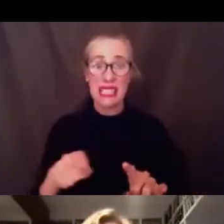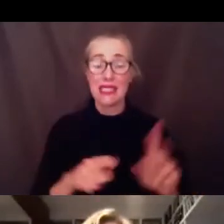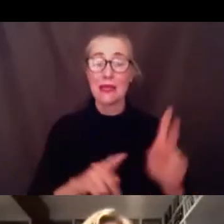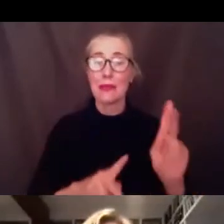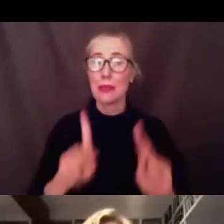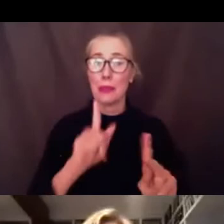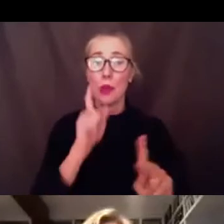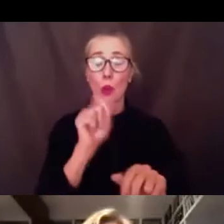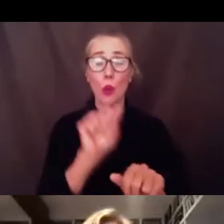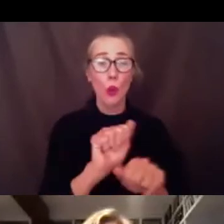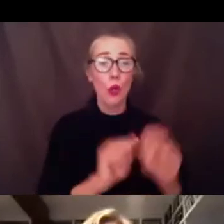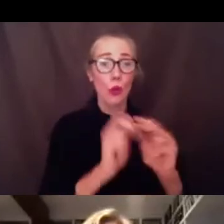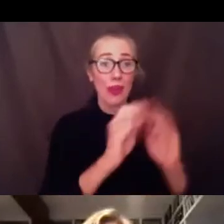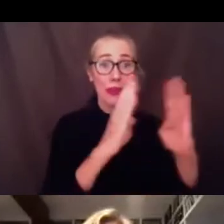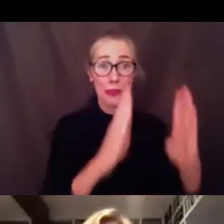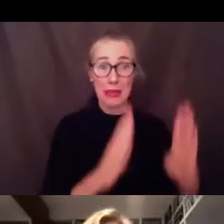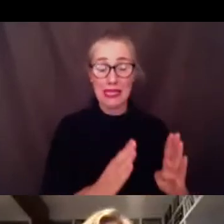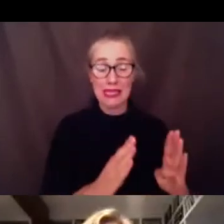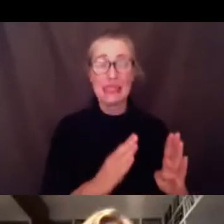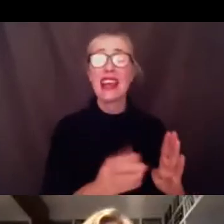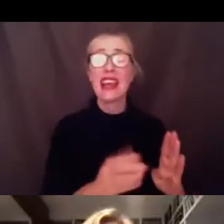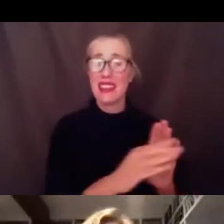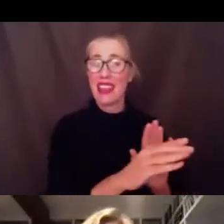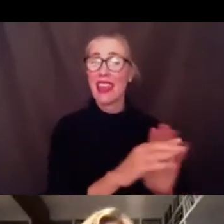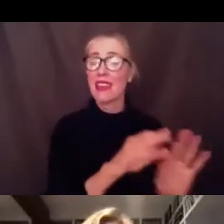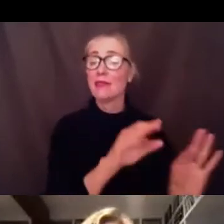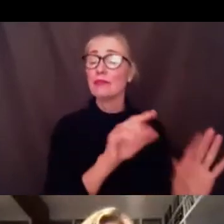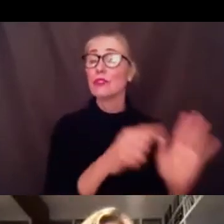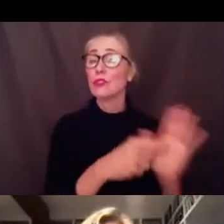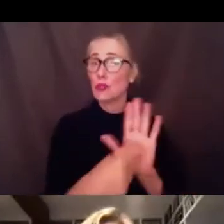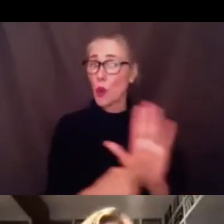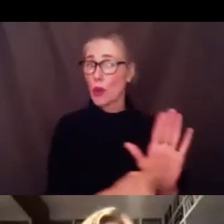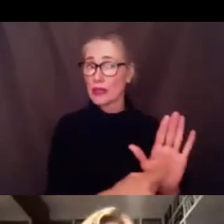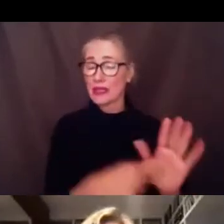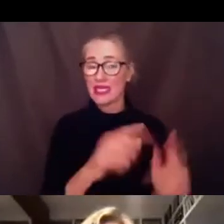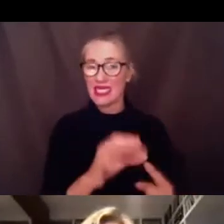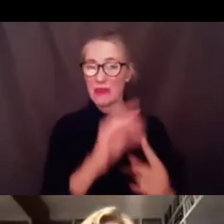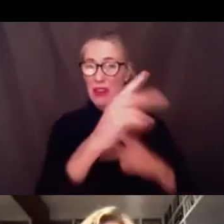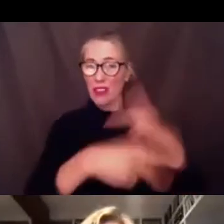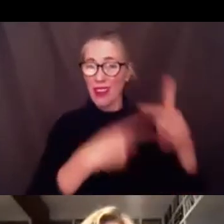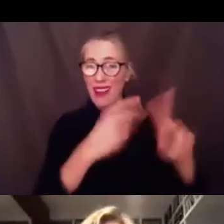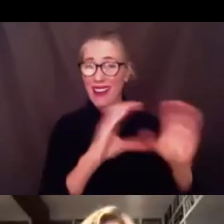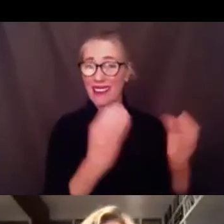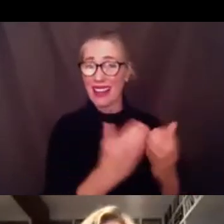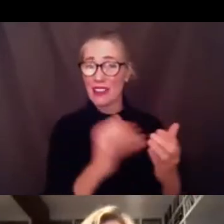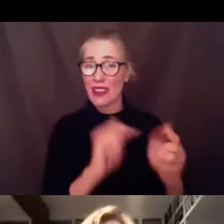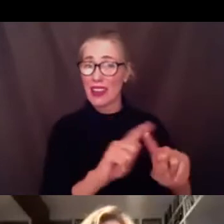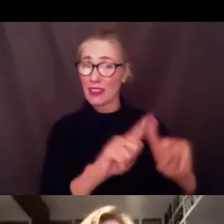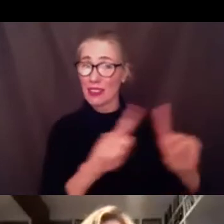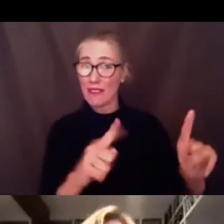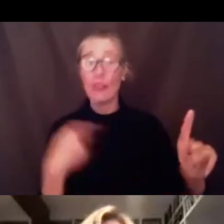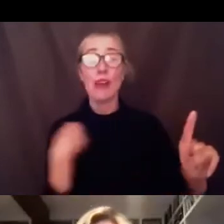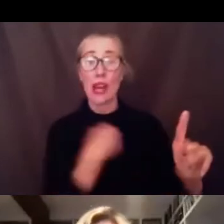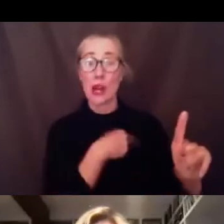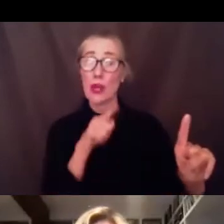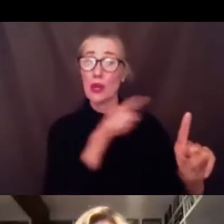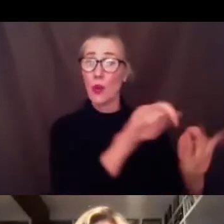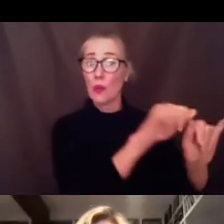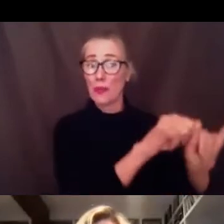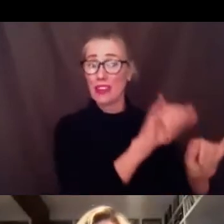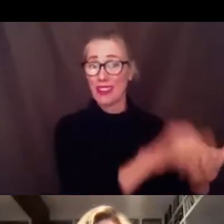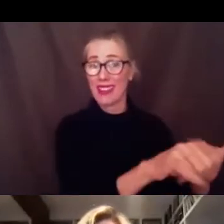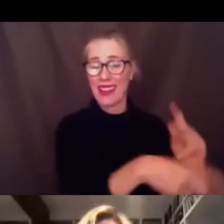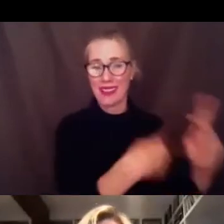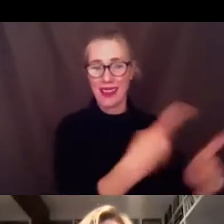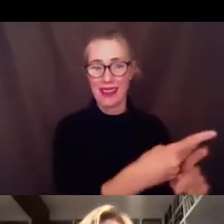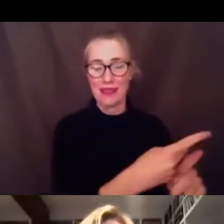job right now of identifying all the classrooms that are outliers and are unusual in some way that's it did you